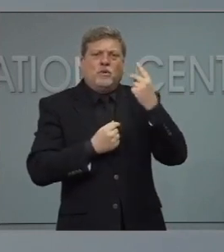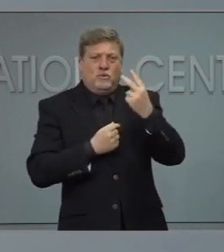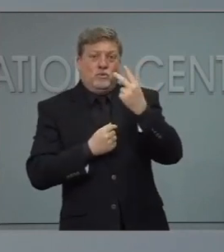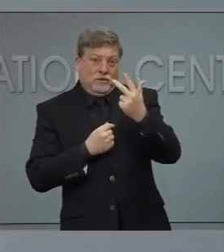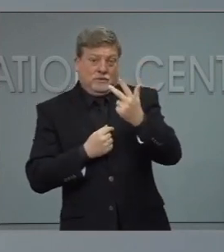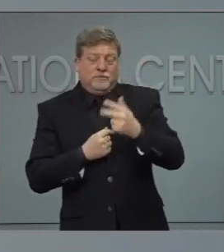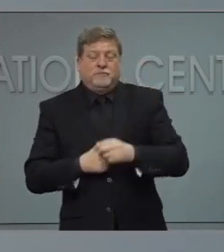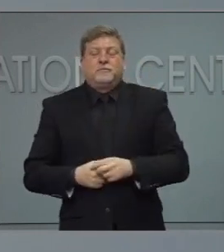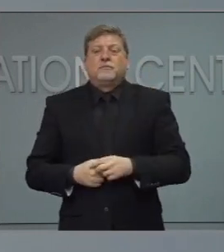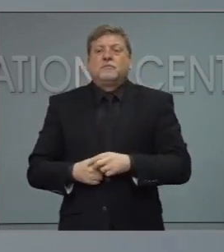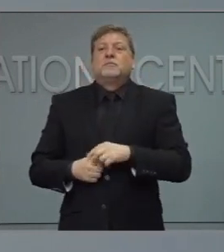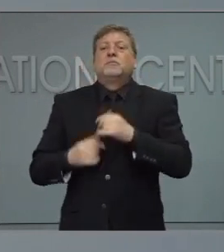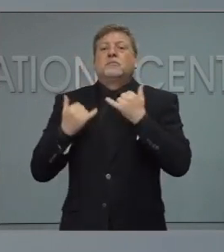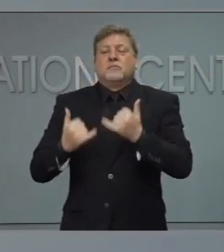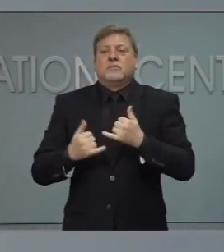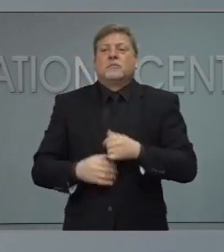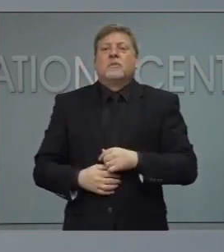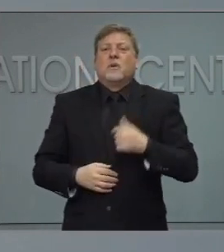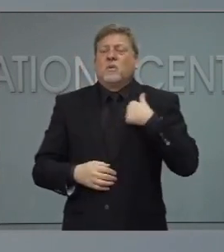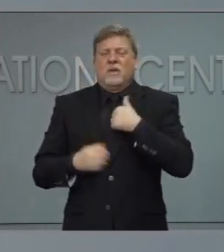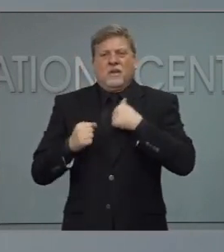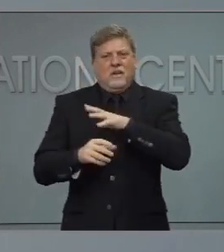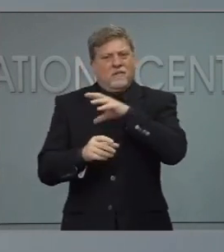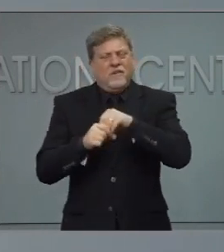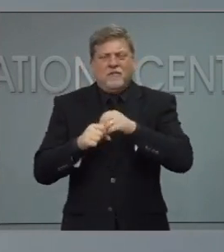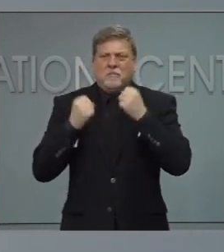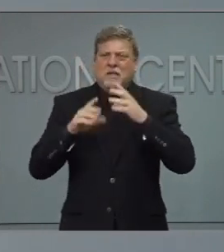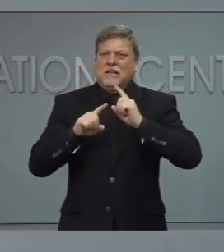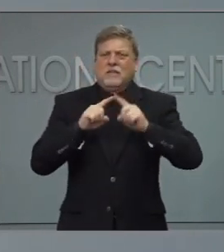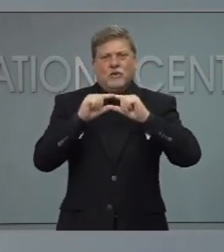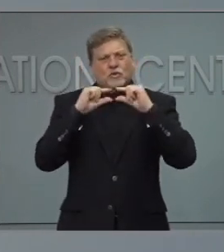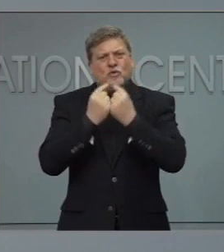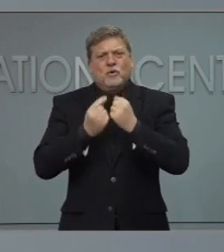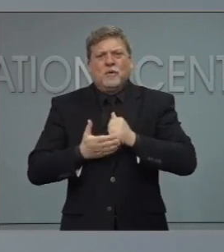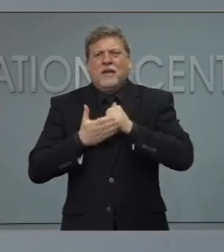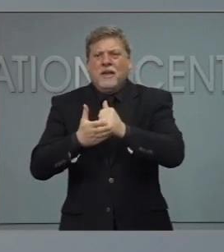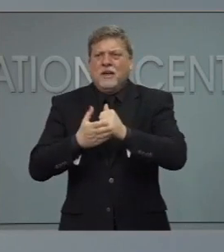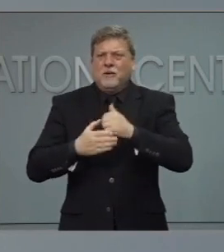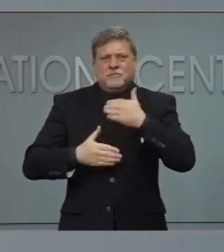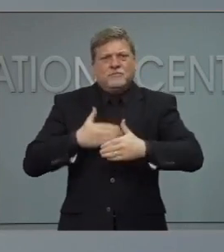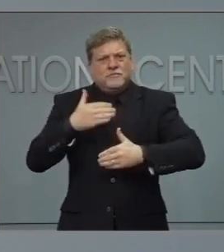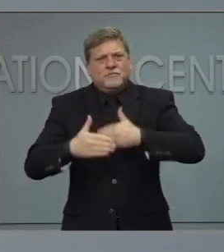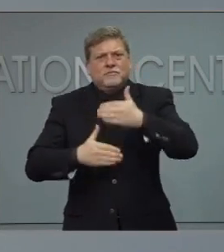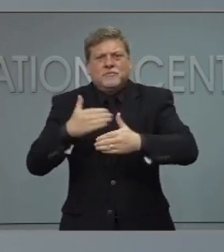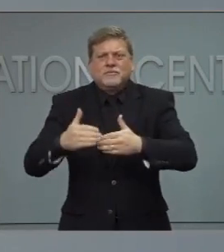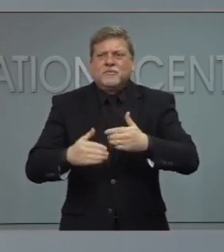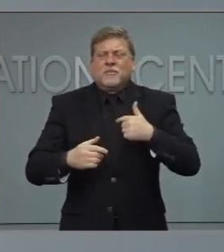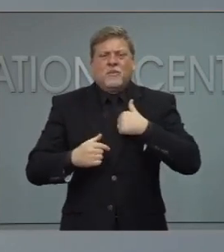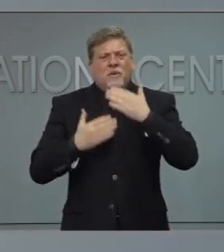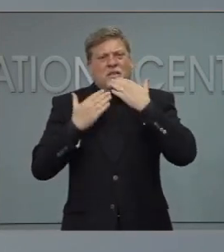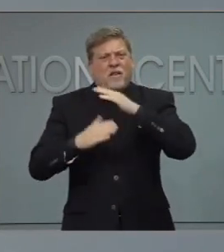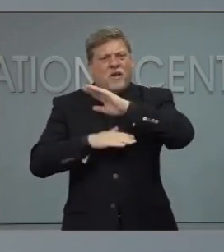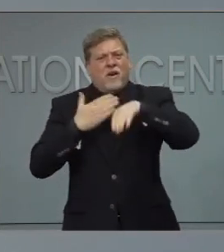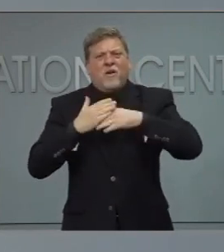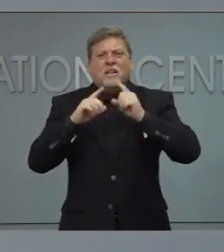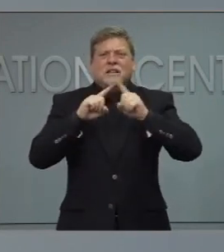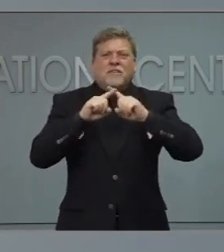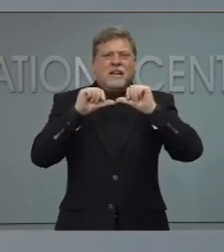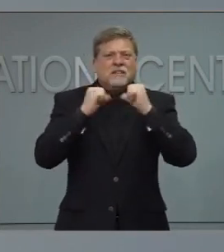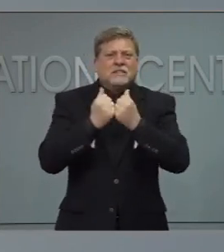vaccine providers, federal partners, our North Carolina National Guard and emergency management, and so many others.